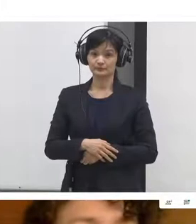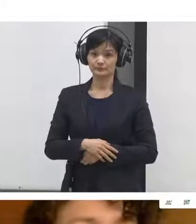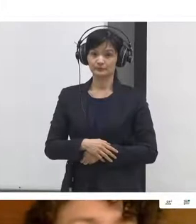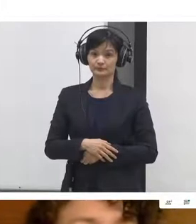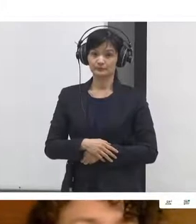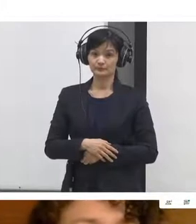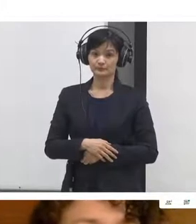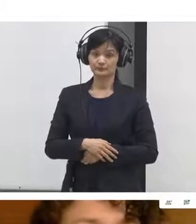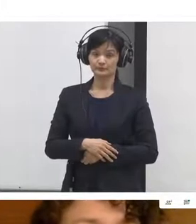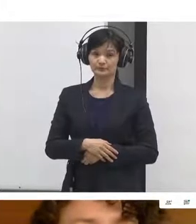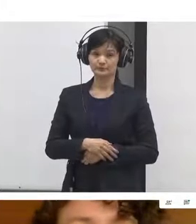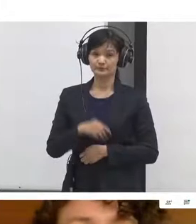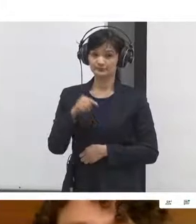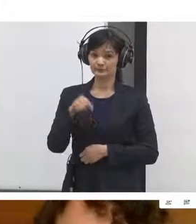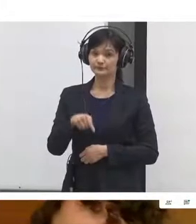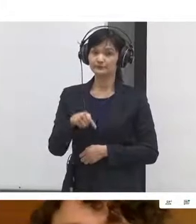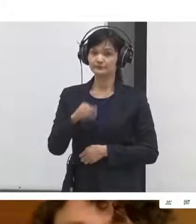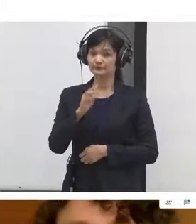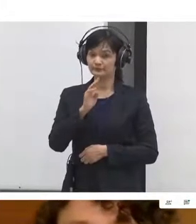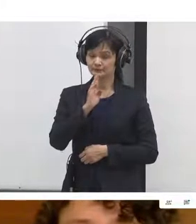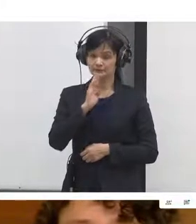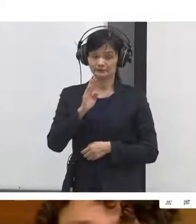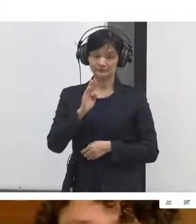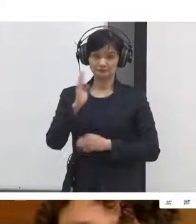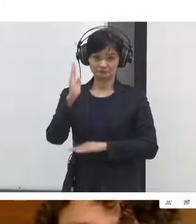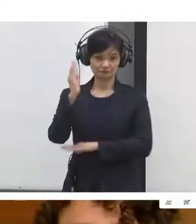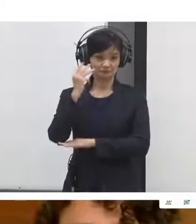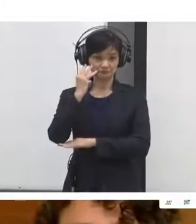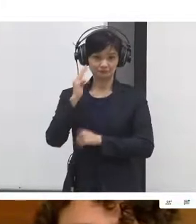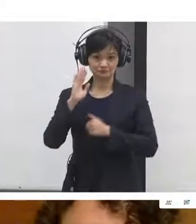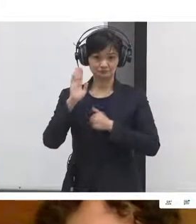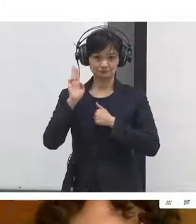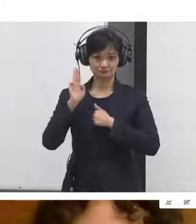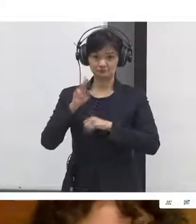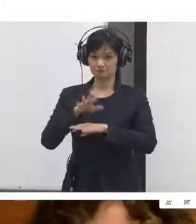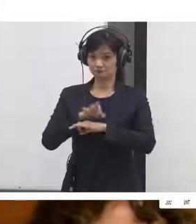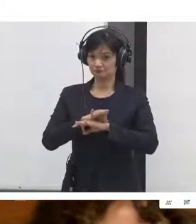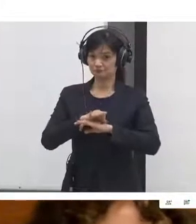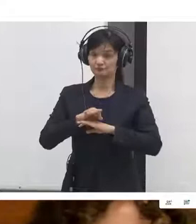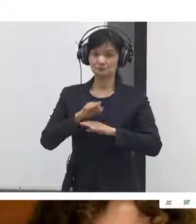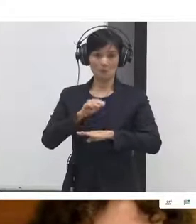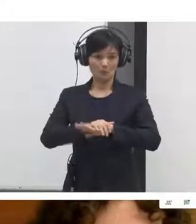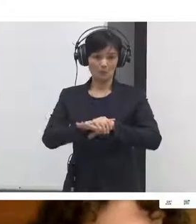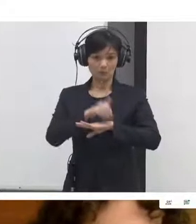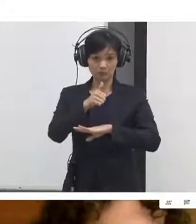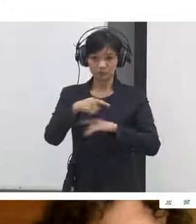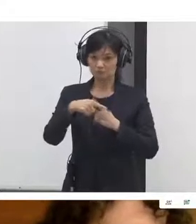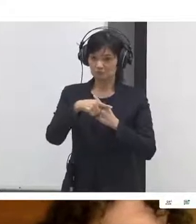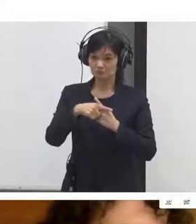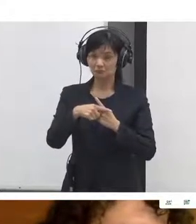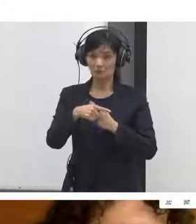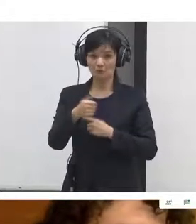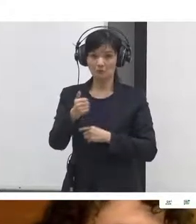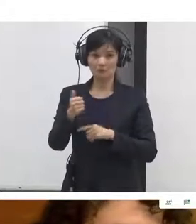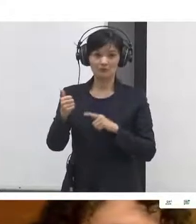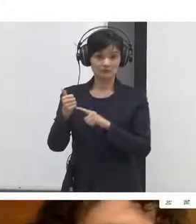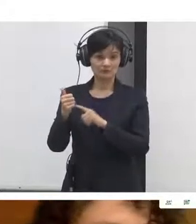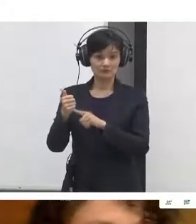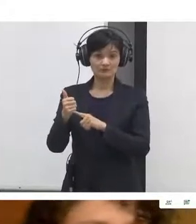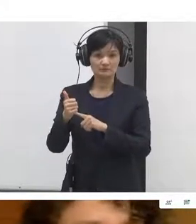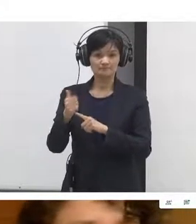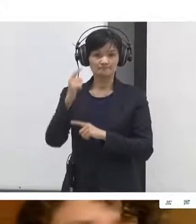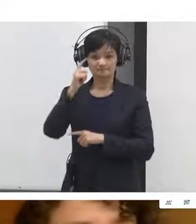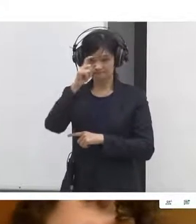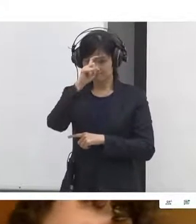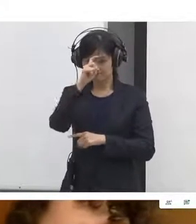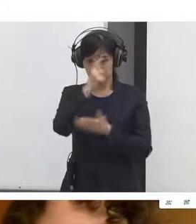articulated how a public sphere can be maintained and by when Chris Kelty wrote